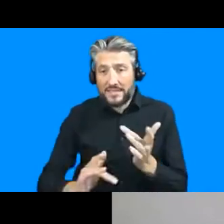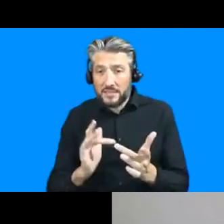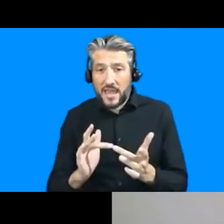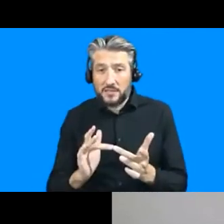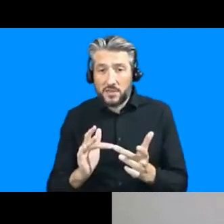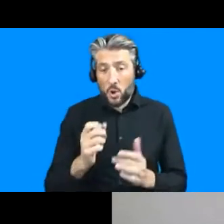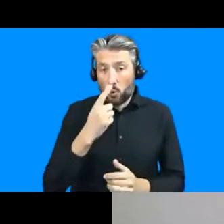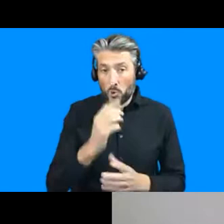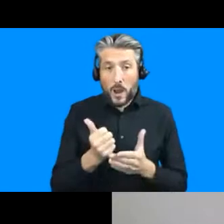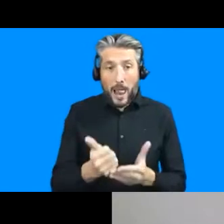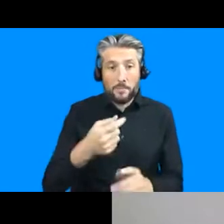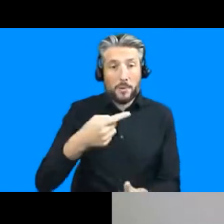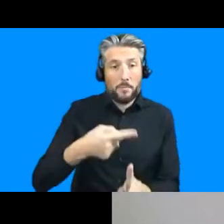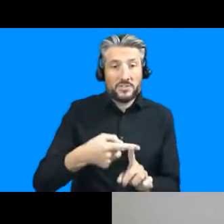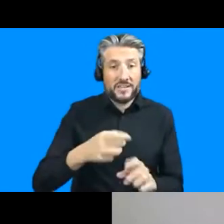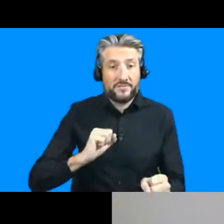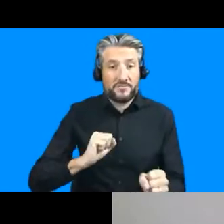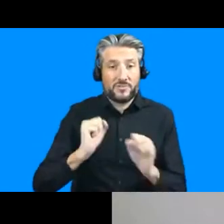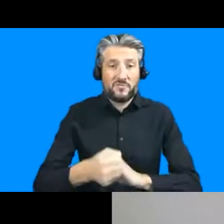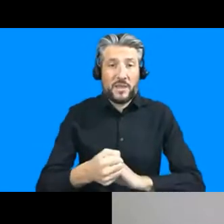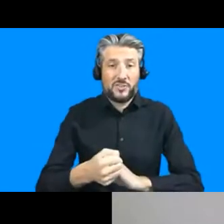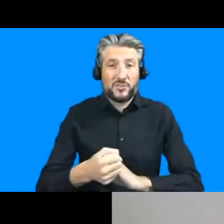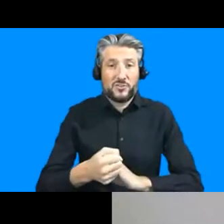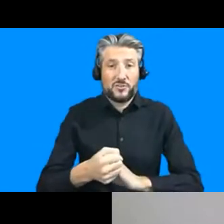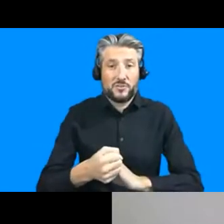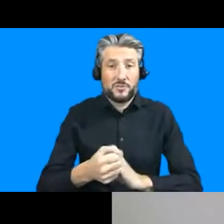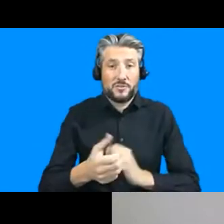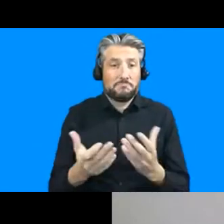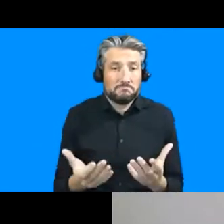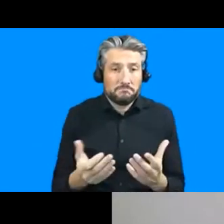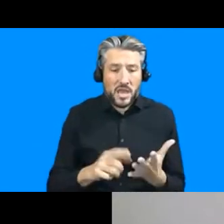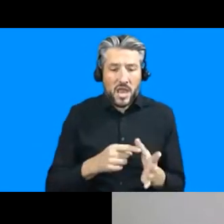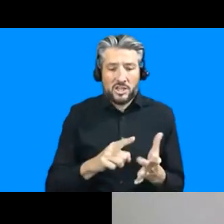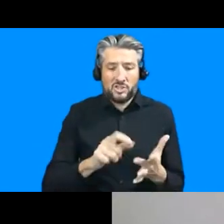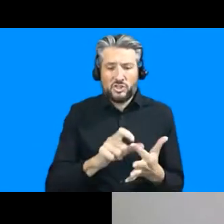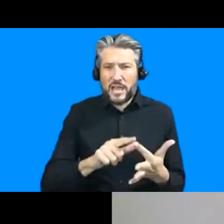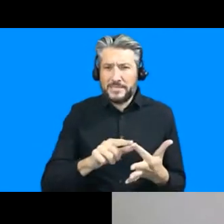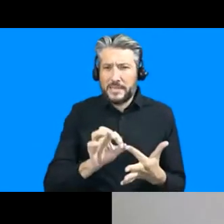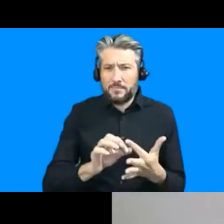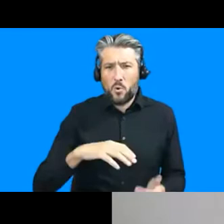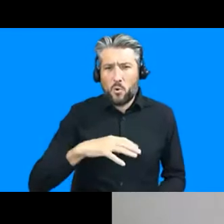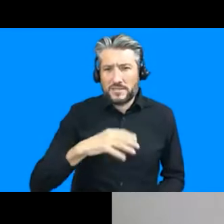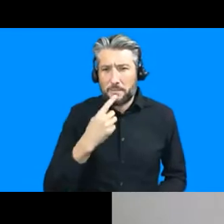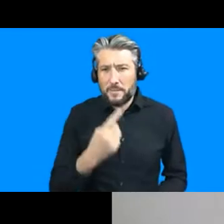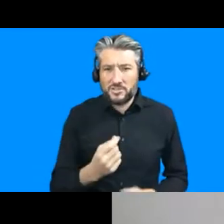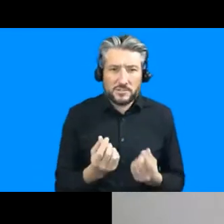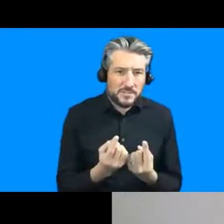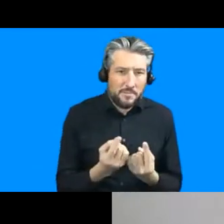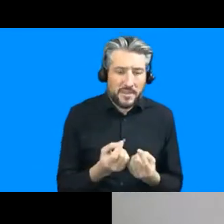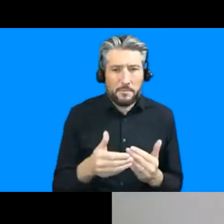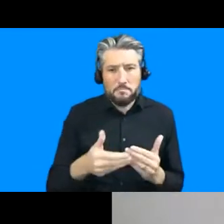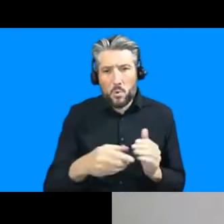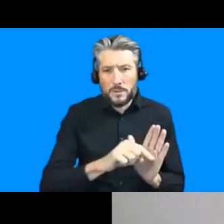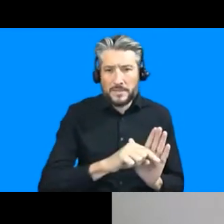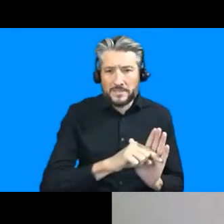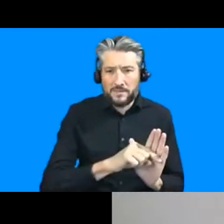transformation i think jideep's addressed that a little bit perhaps from a slightly more more cynical viewpoint but are there some positives